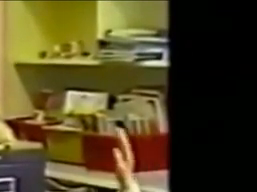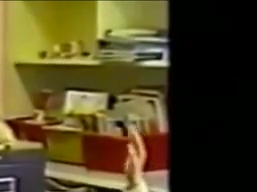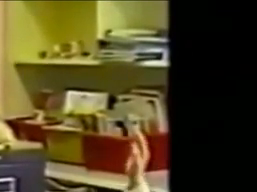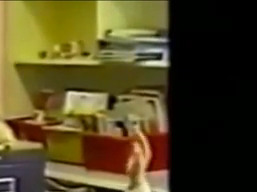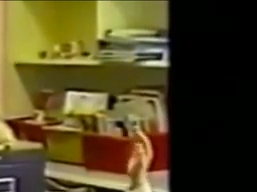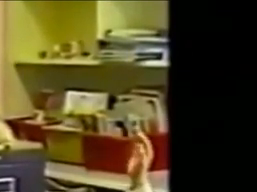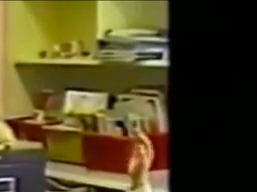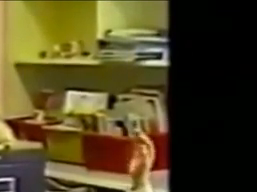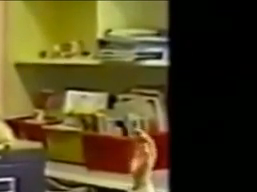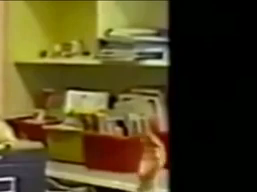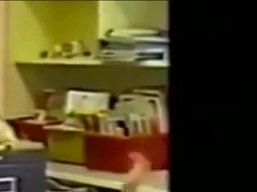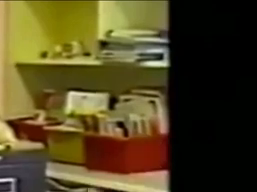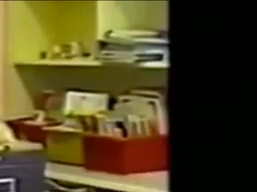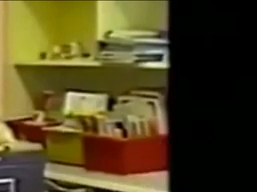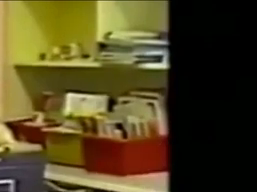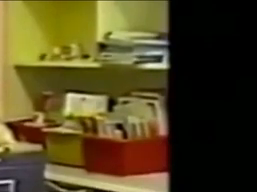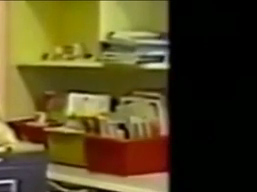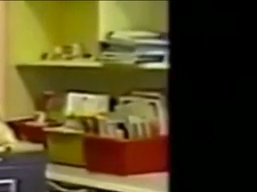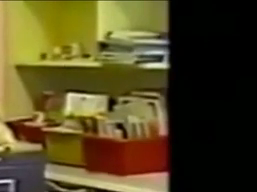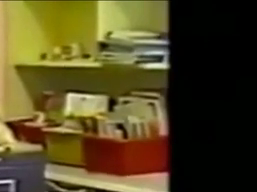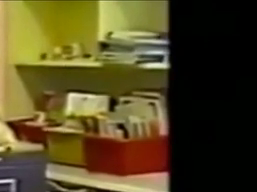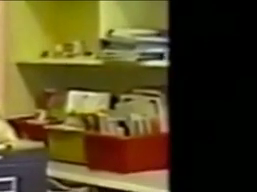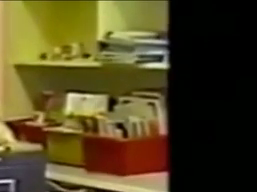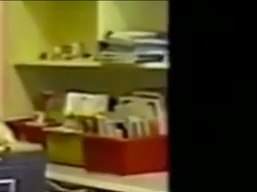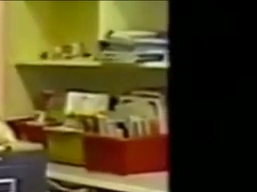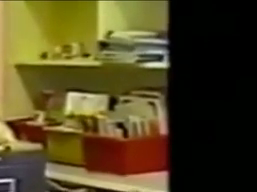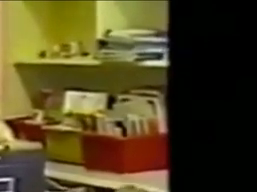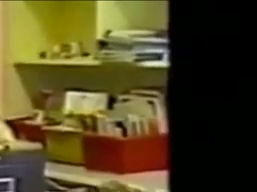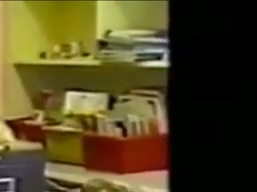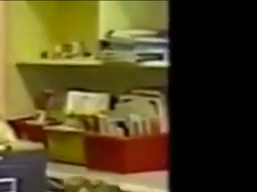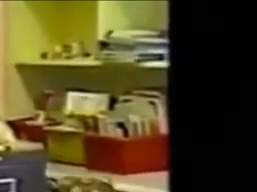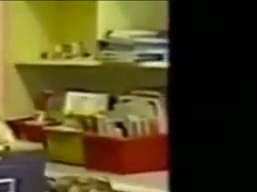Yeah, most of the time. Erica?